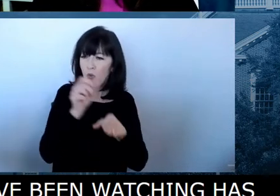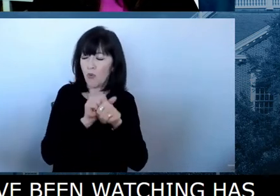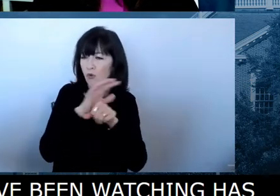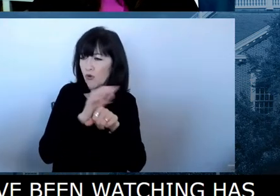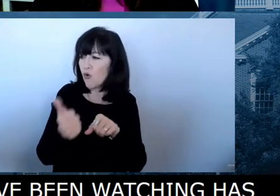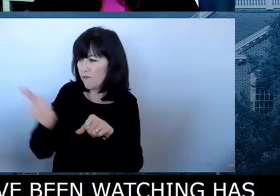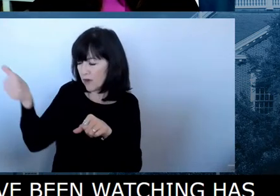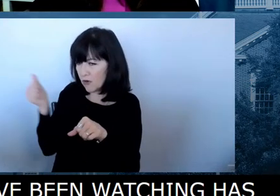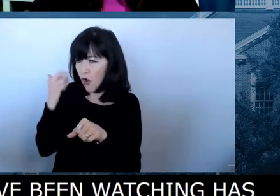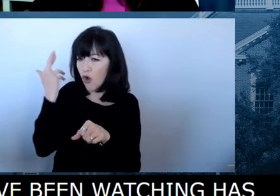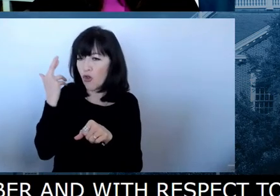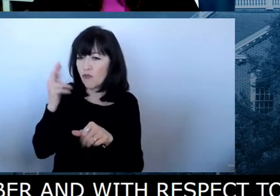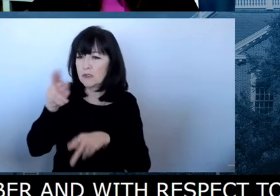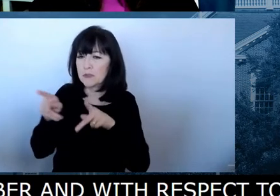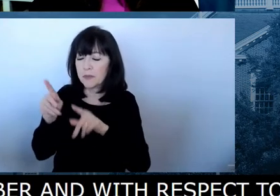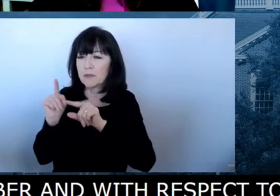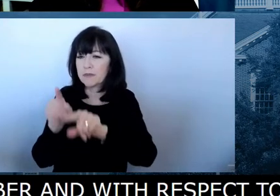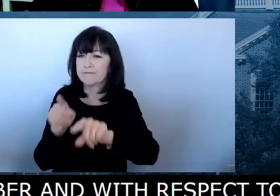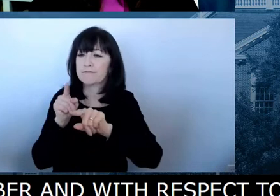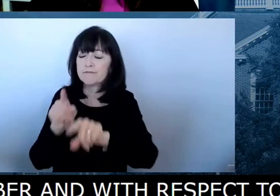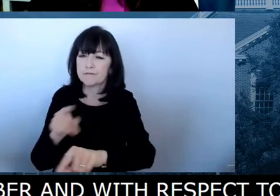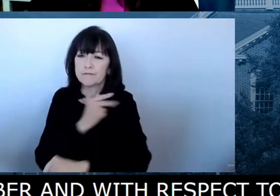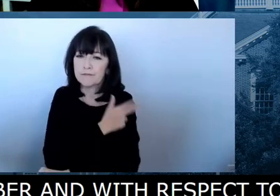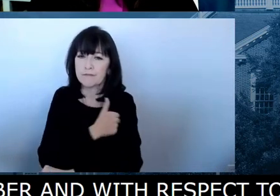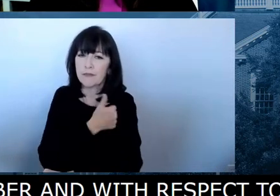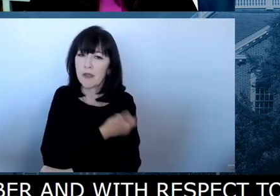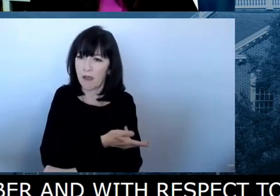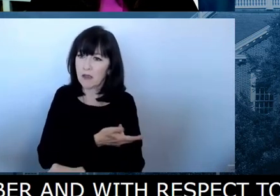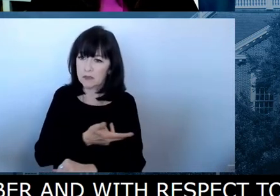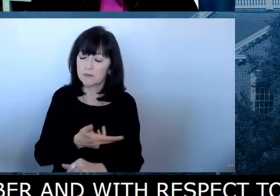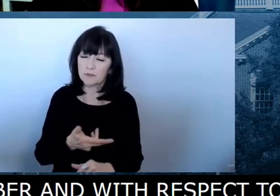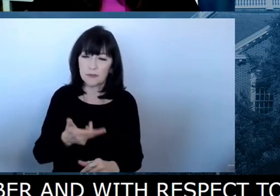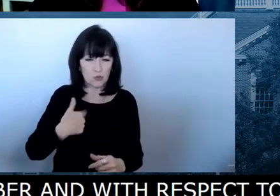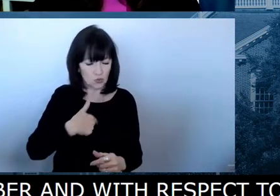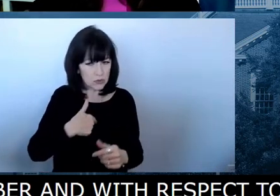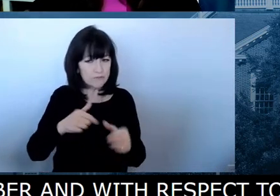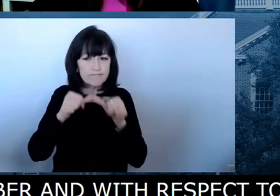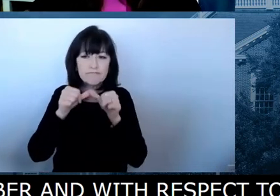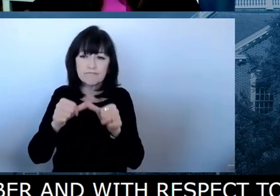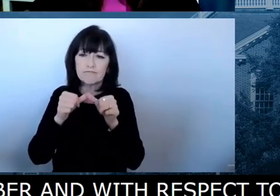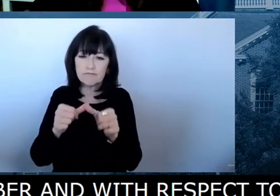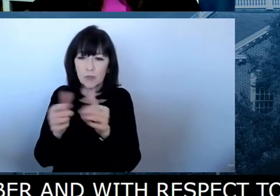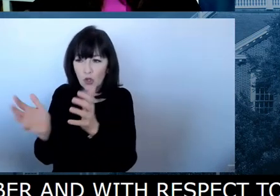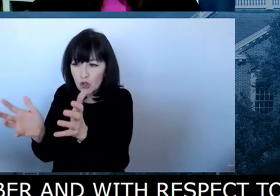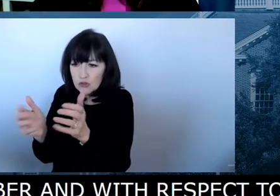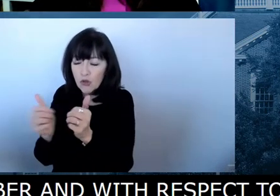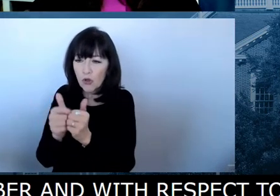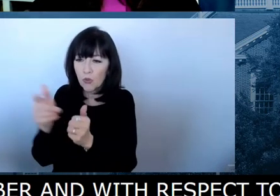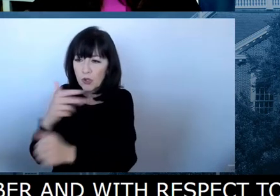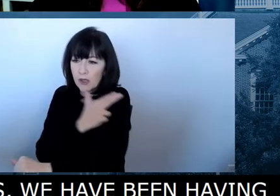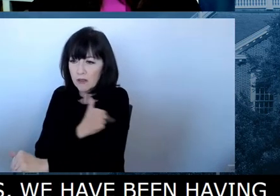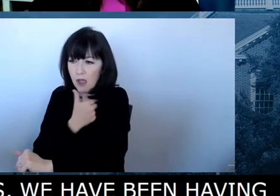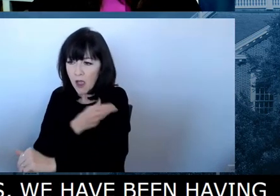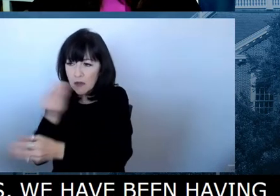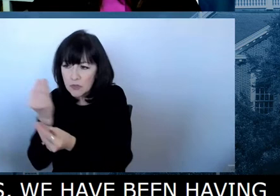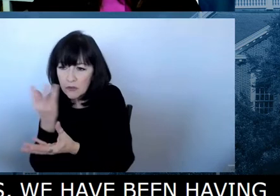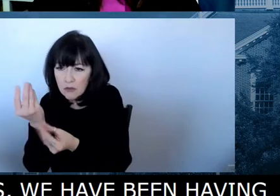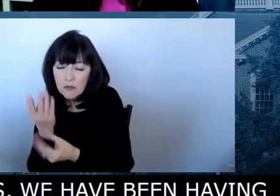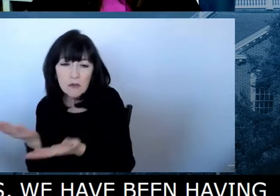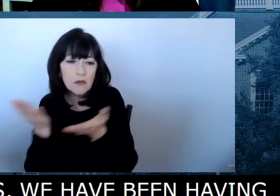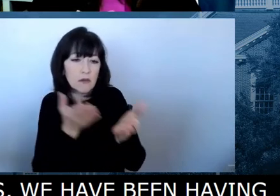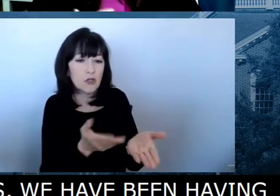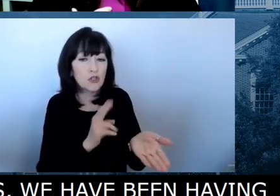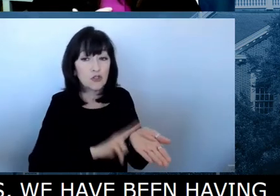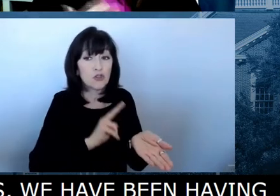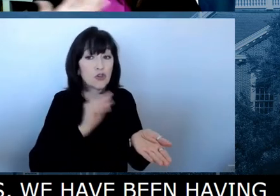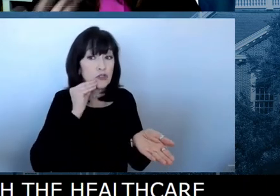frequent communications with the health systems, as well as the long-term care facilities to understand the situation on the ground and to figure